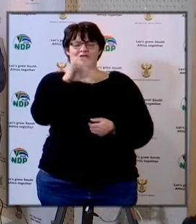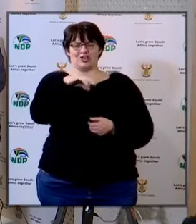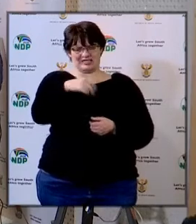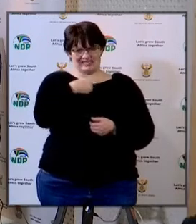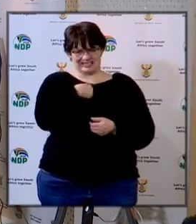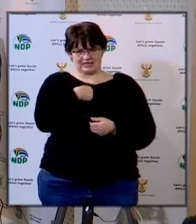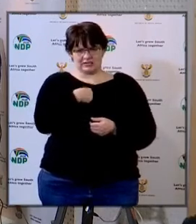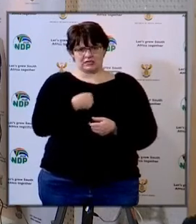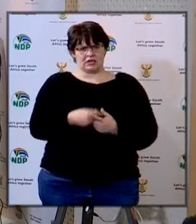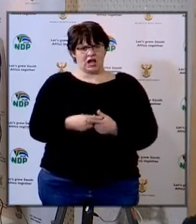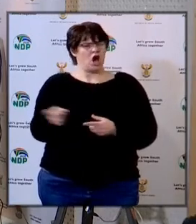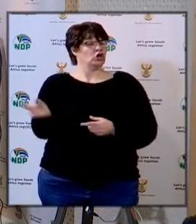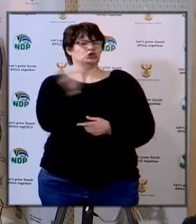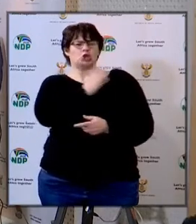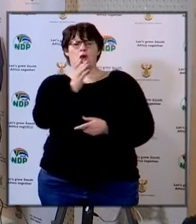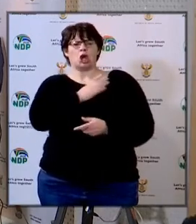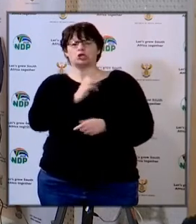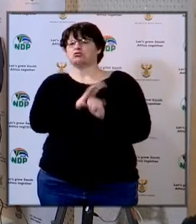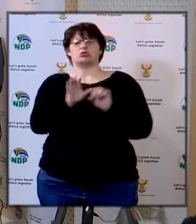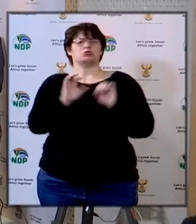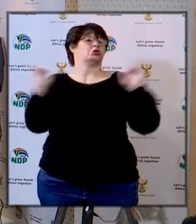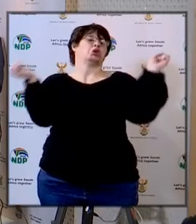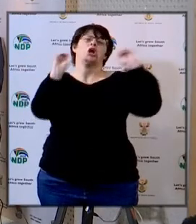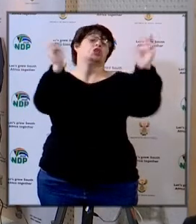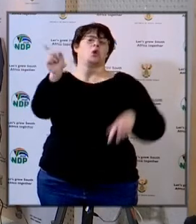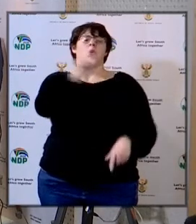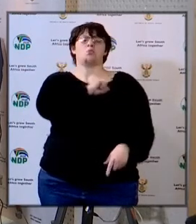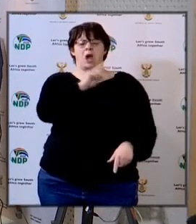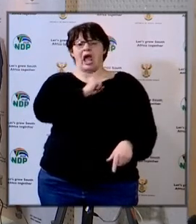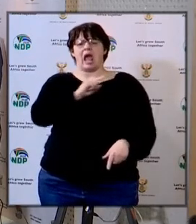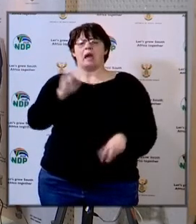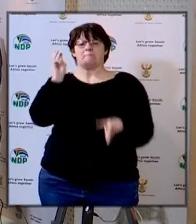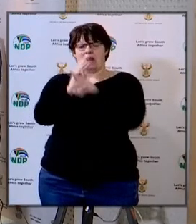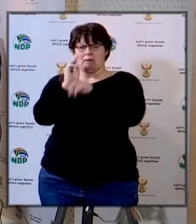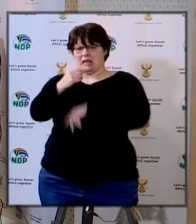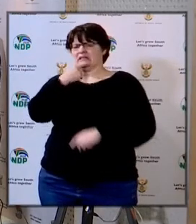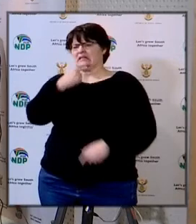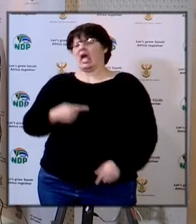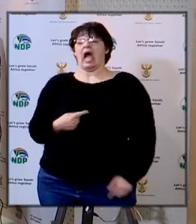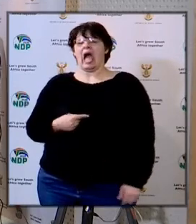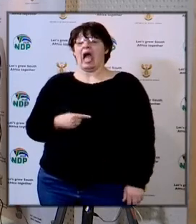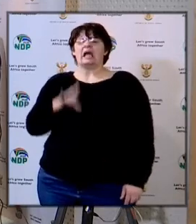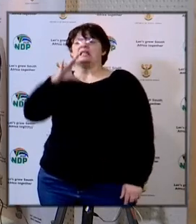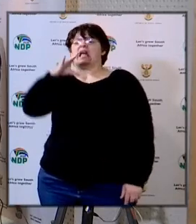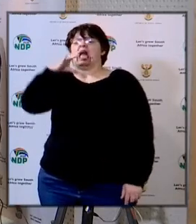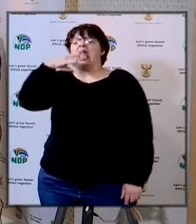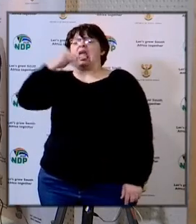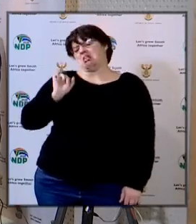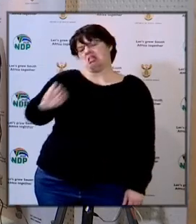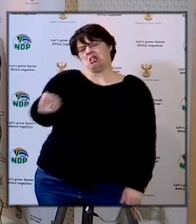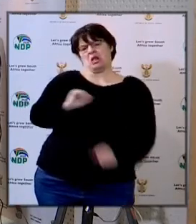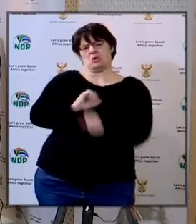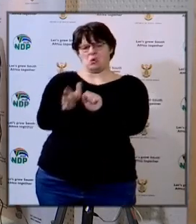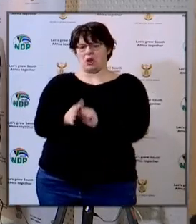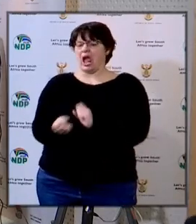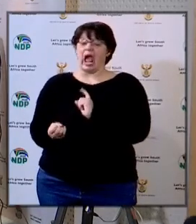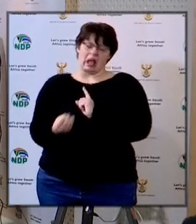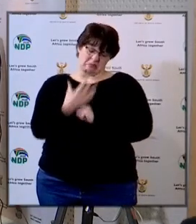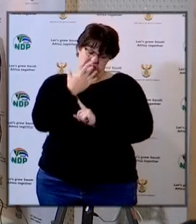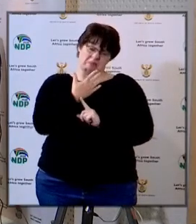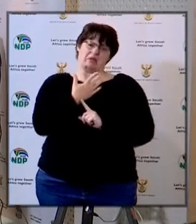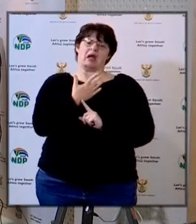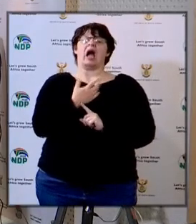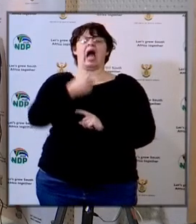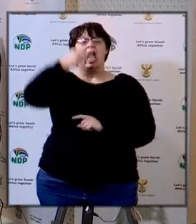said to me I'm not scared of the virus my mother says the coronavirus is an animal disease and it doesn't